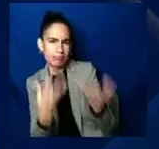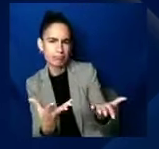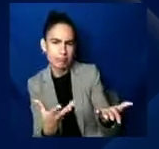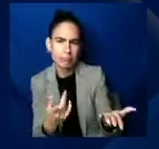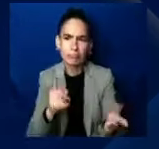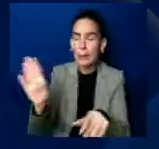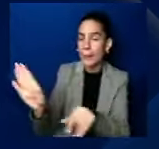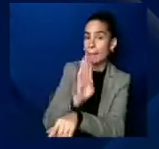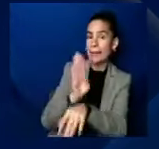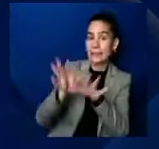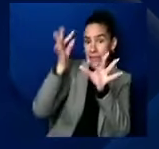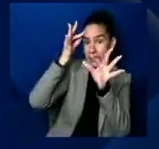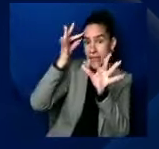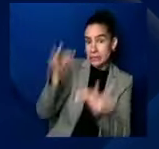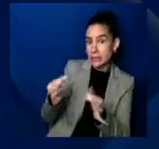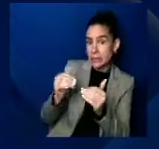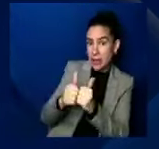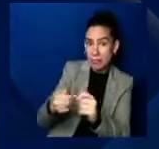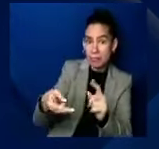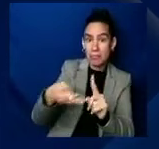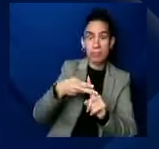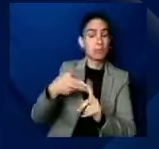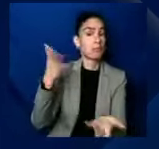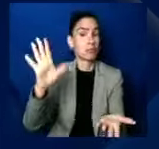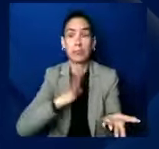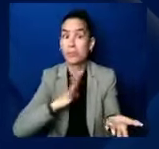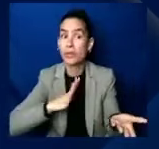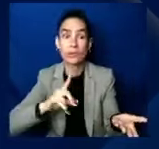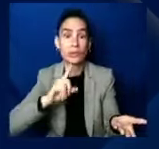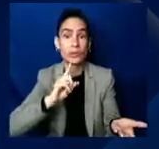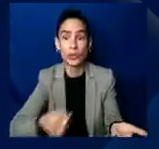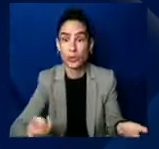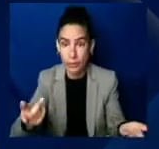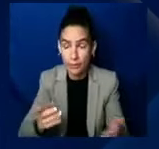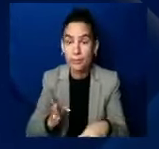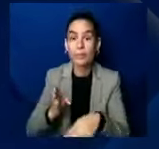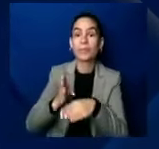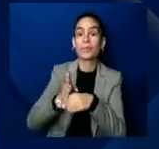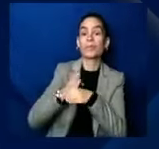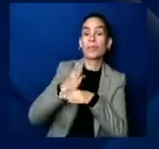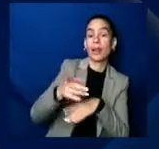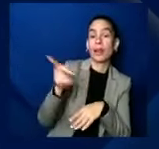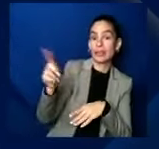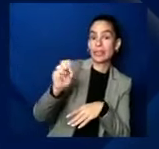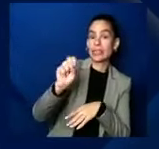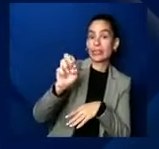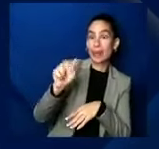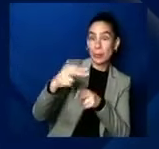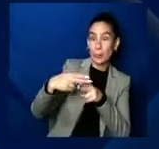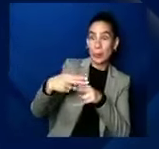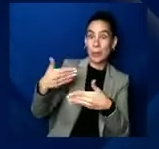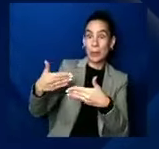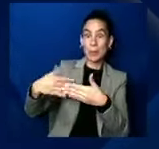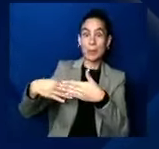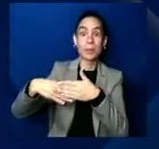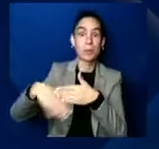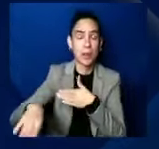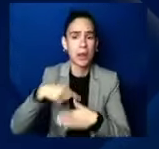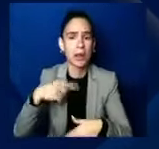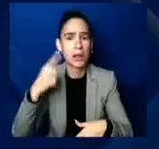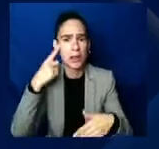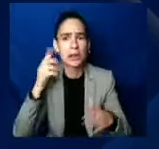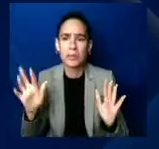And then it was after, you know, Olympia was due that I realized, all right, let me take advantage of it. Let me set an example for other men in the organization.